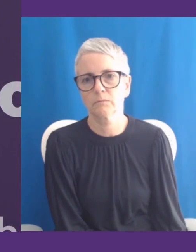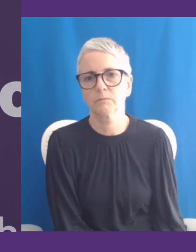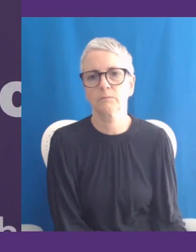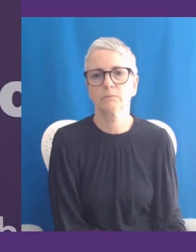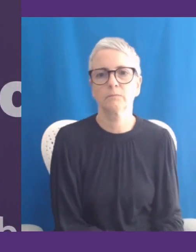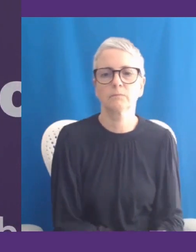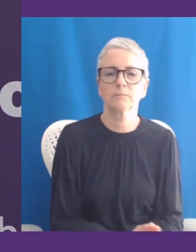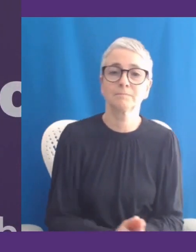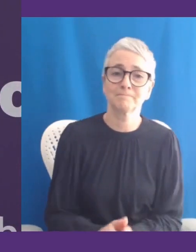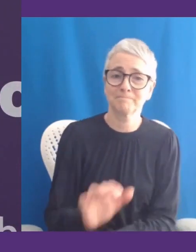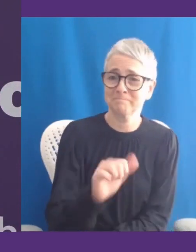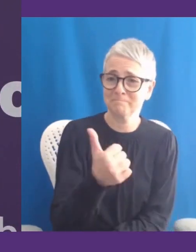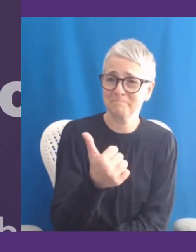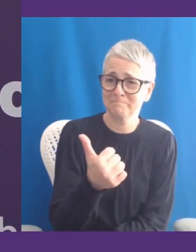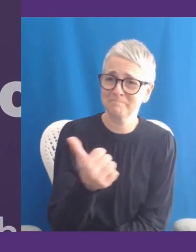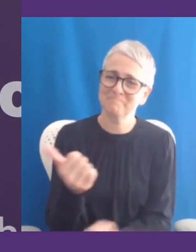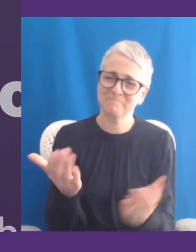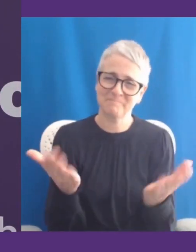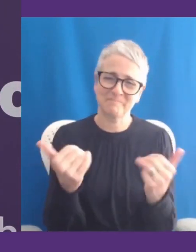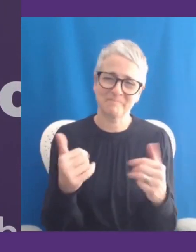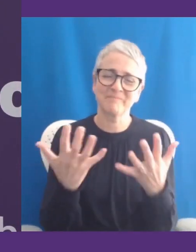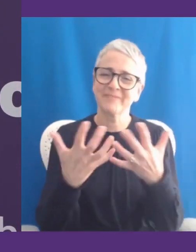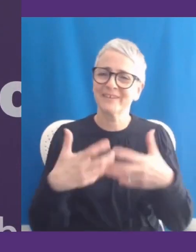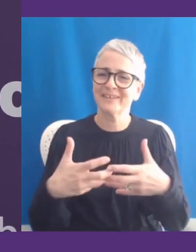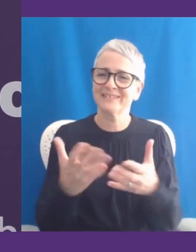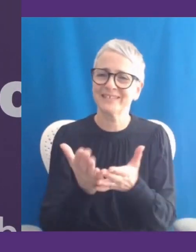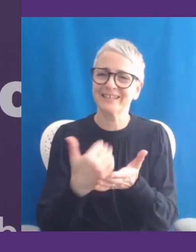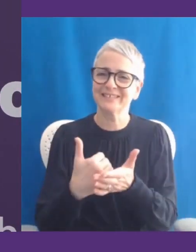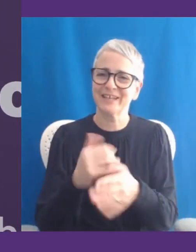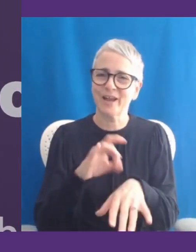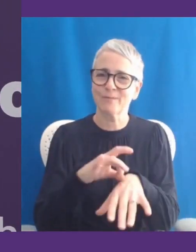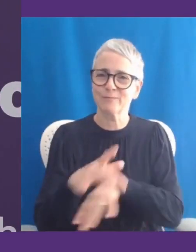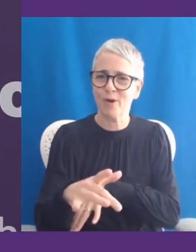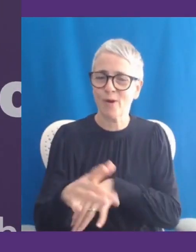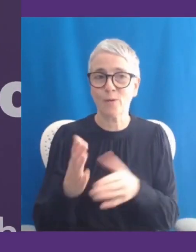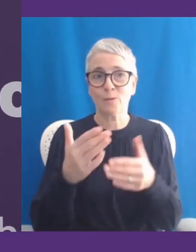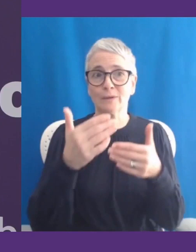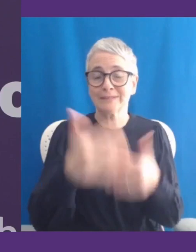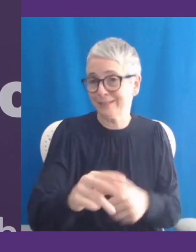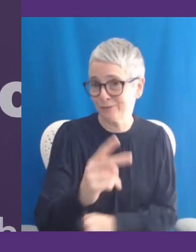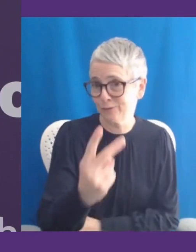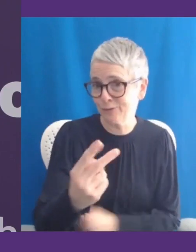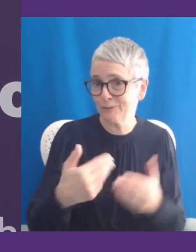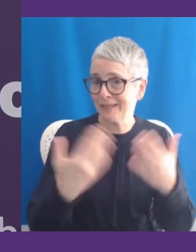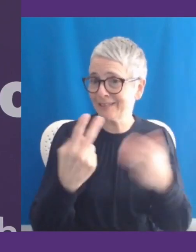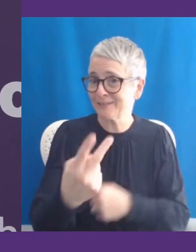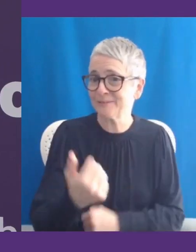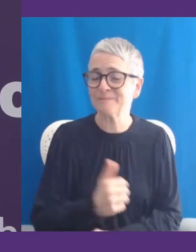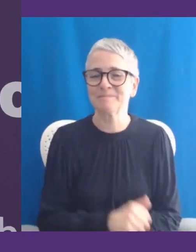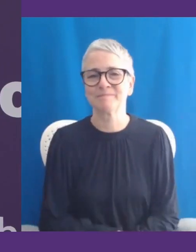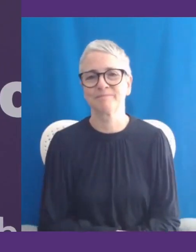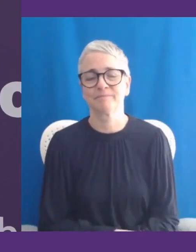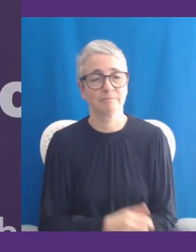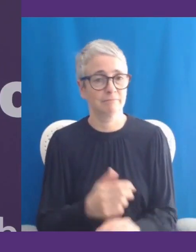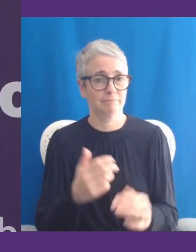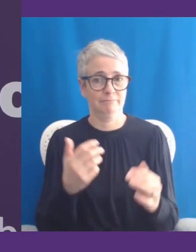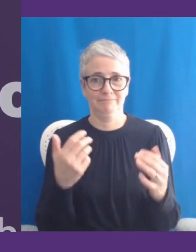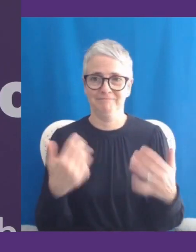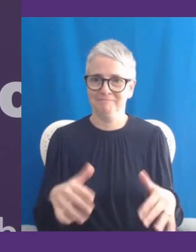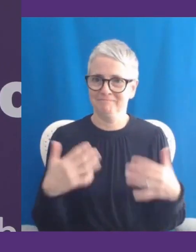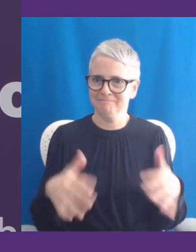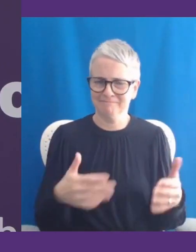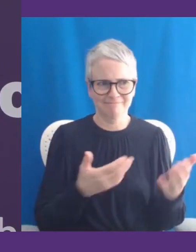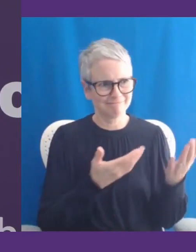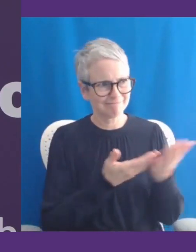Hello, welcome to TechShare Pro session two, day two. We've just had an amazing session about employee resource